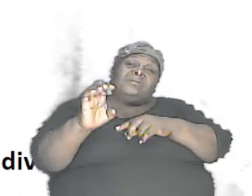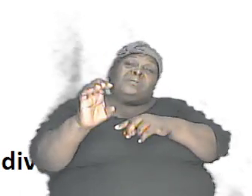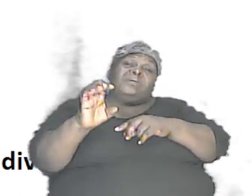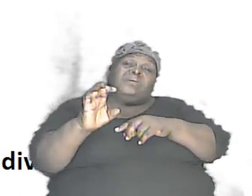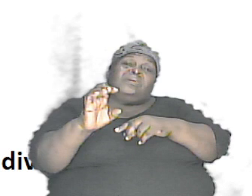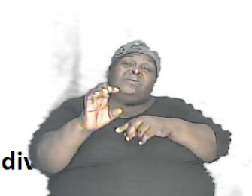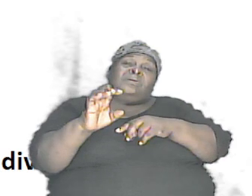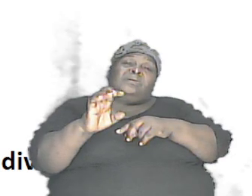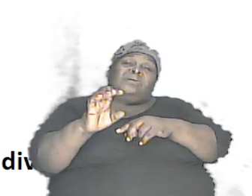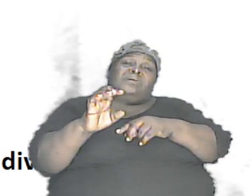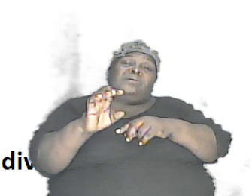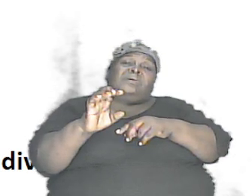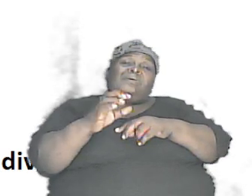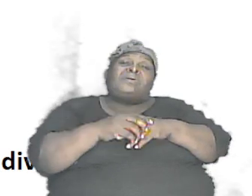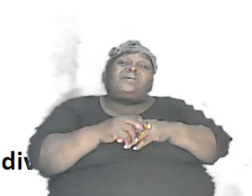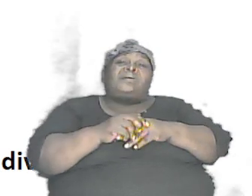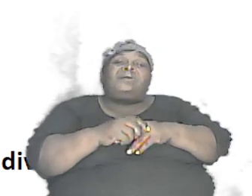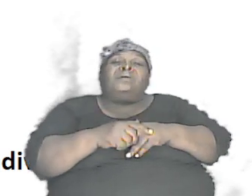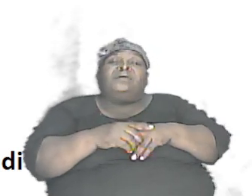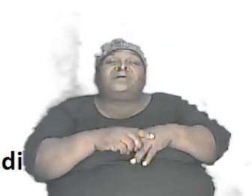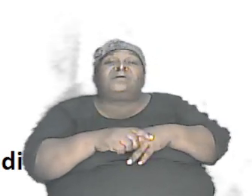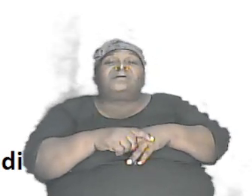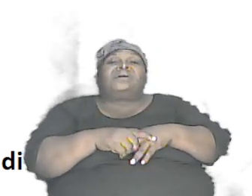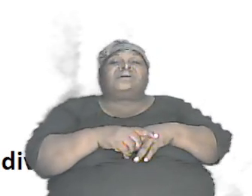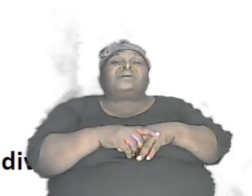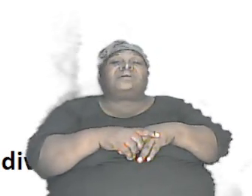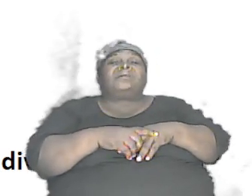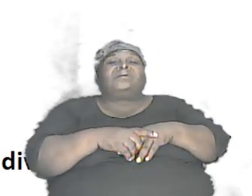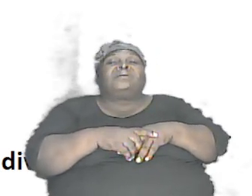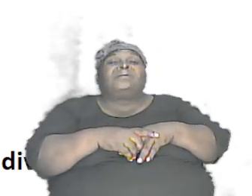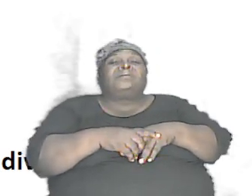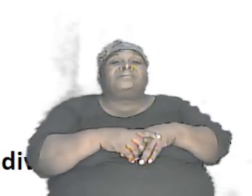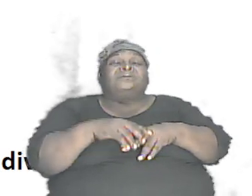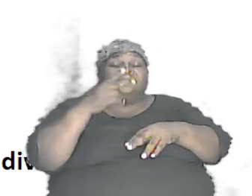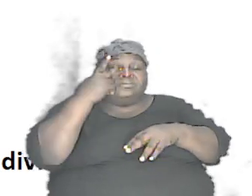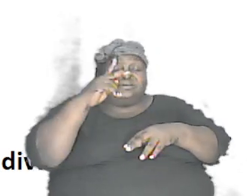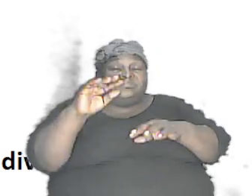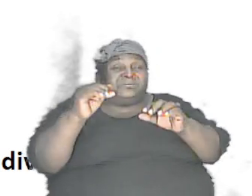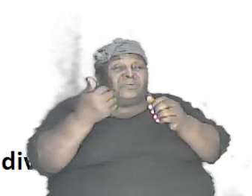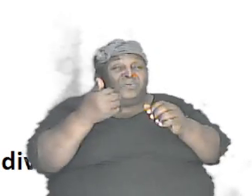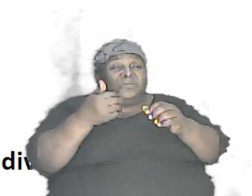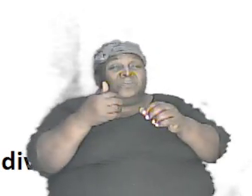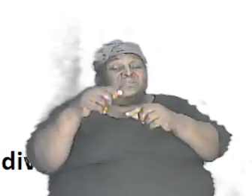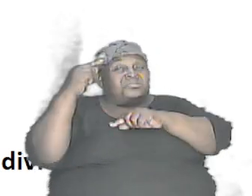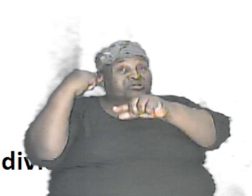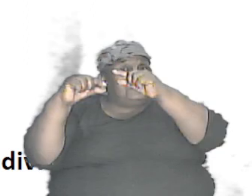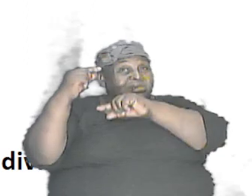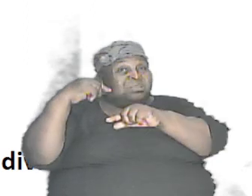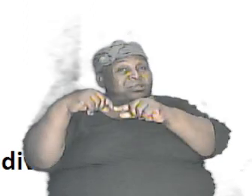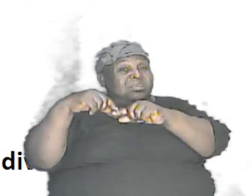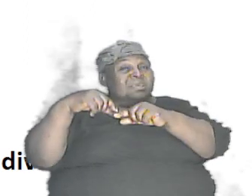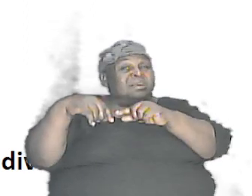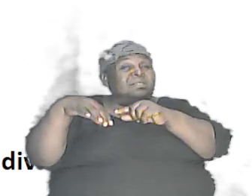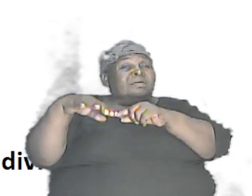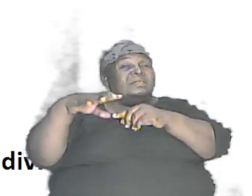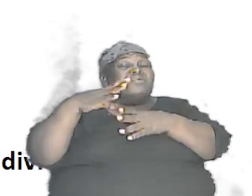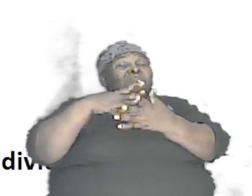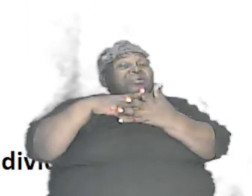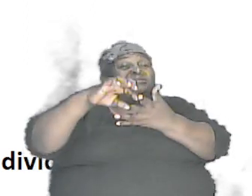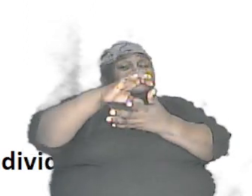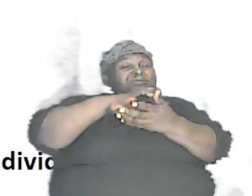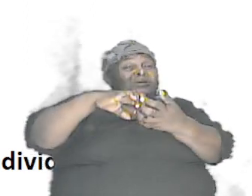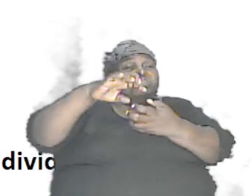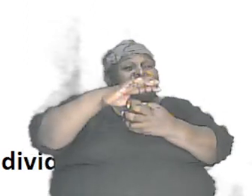then they could have the other gene would be big C and big C. You see how the genes can be mixed up? And as they are mixed up because there is a